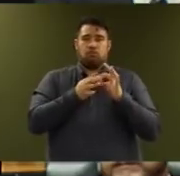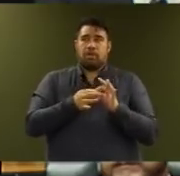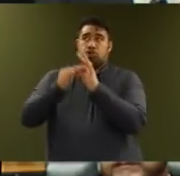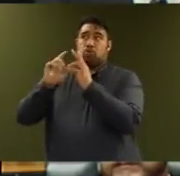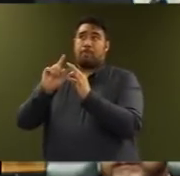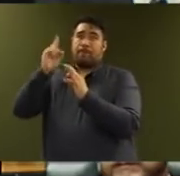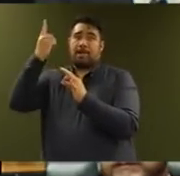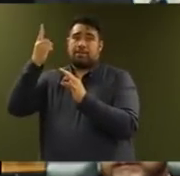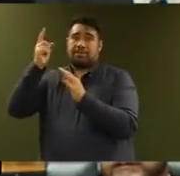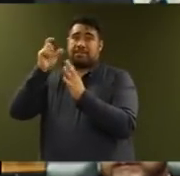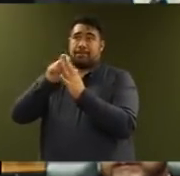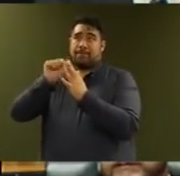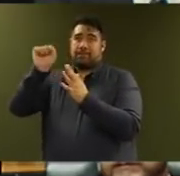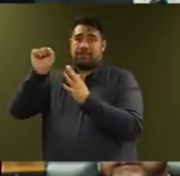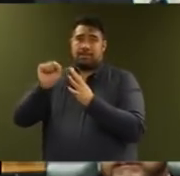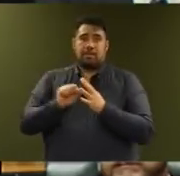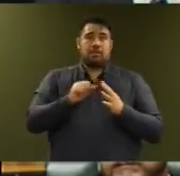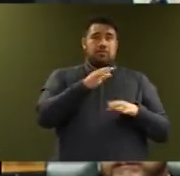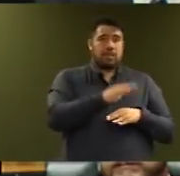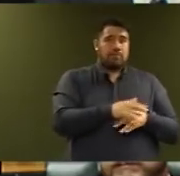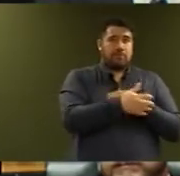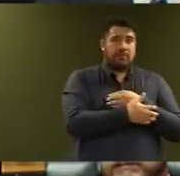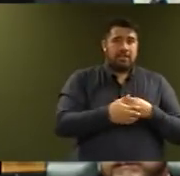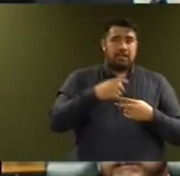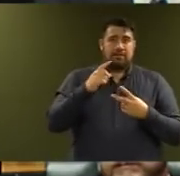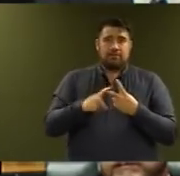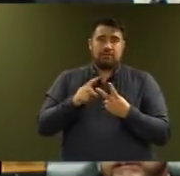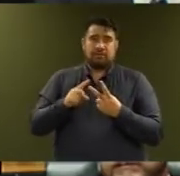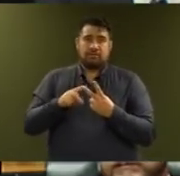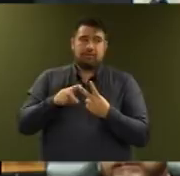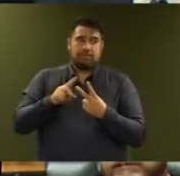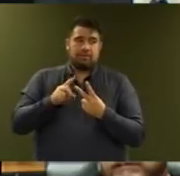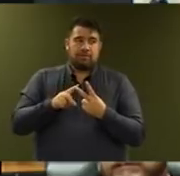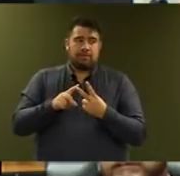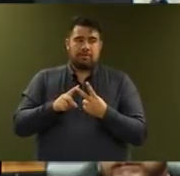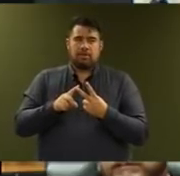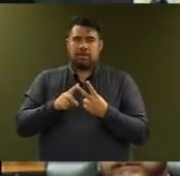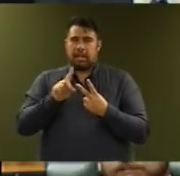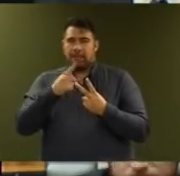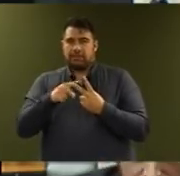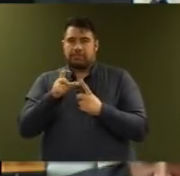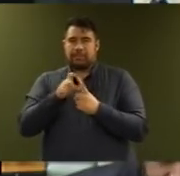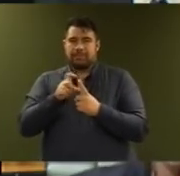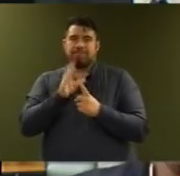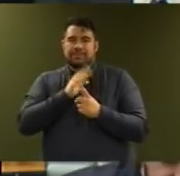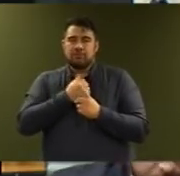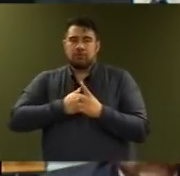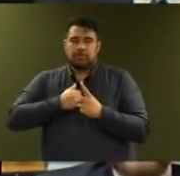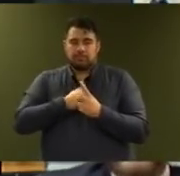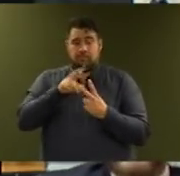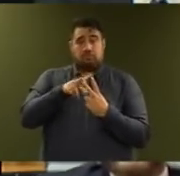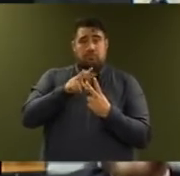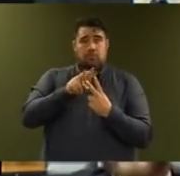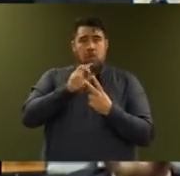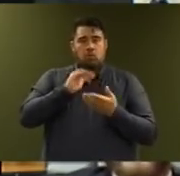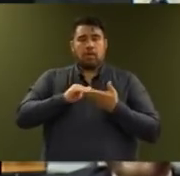Unit and the Child Wellbeing Unit will advise on policies and develop the overall strategy for the wellbeing of all children. We want New